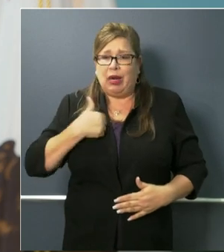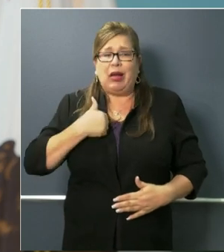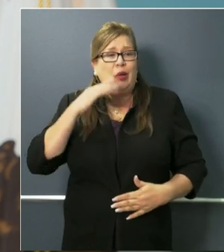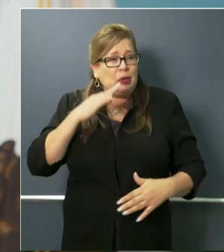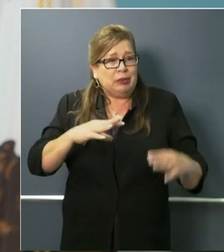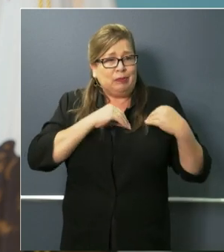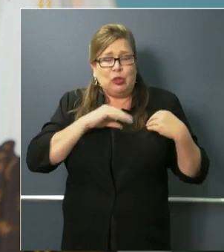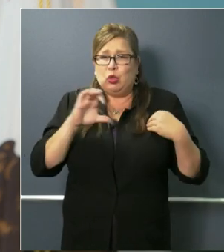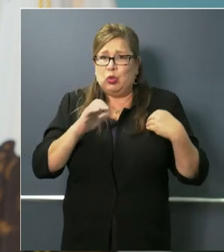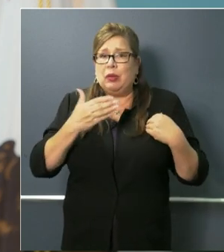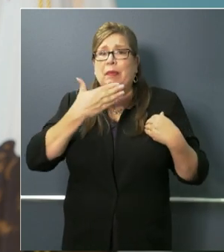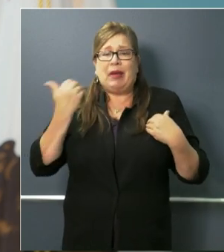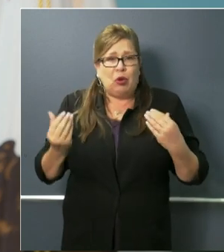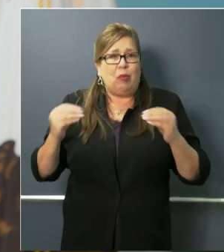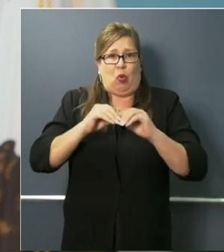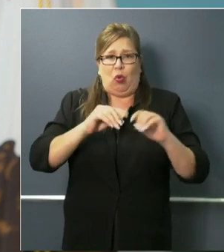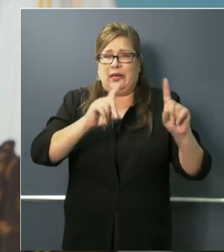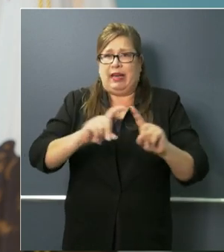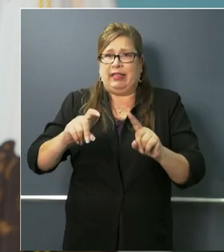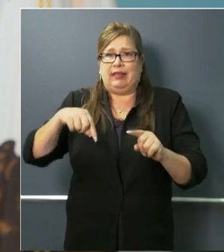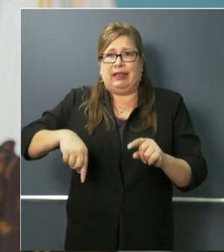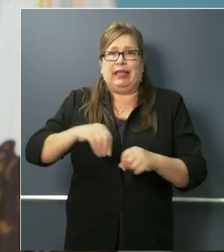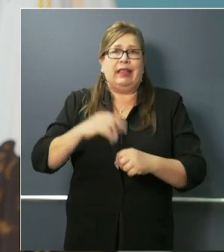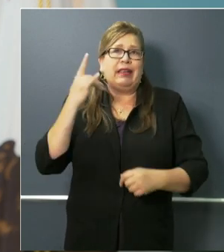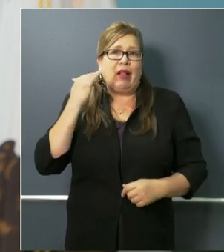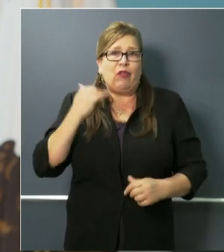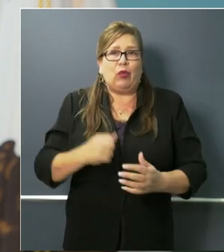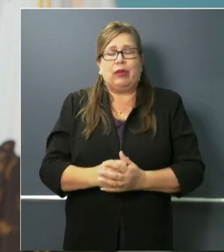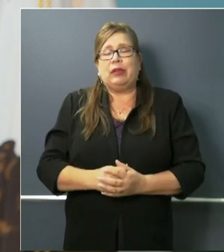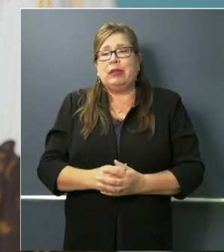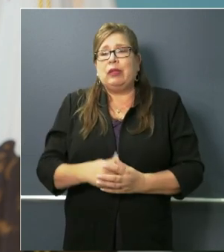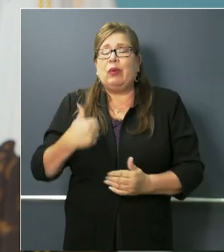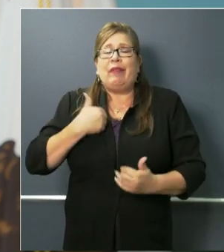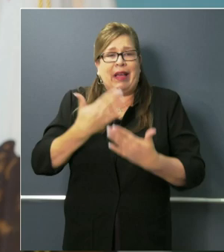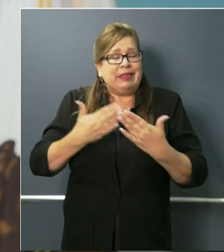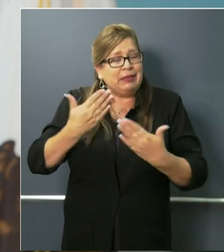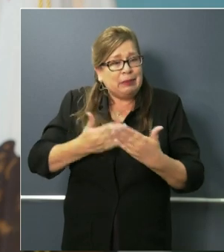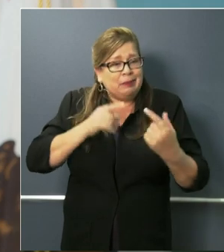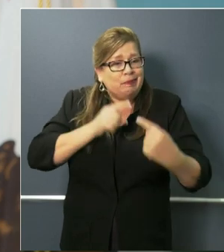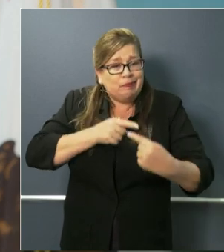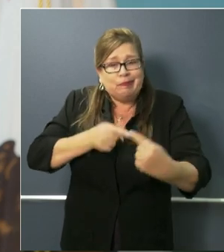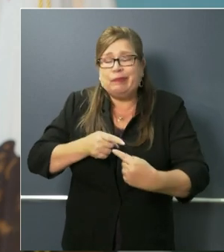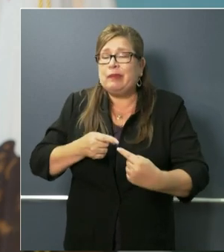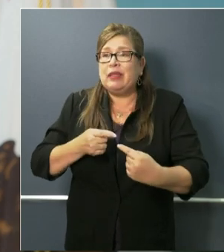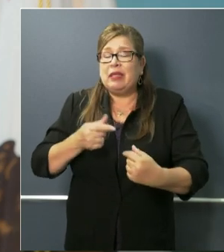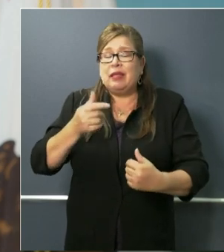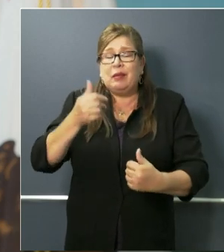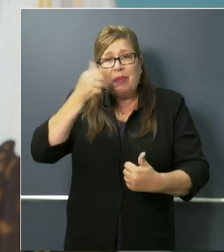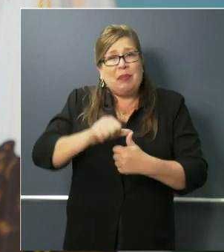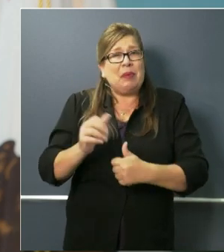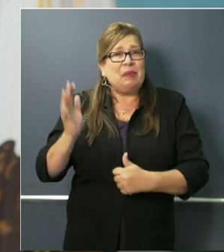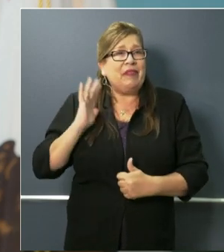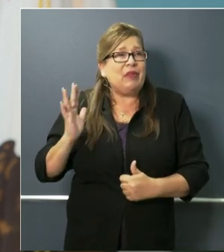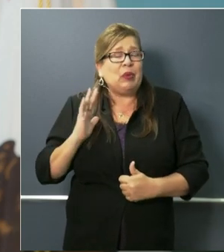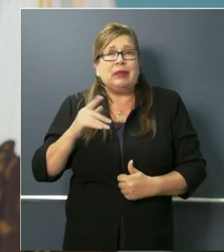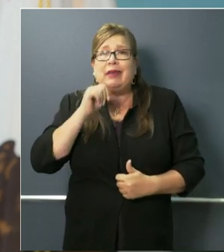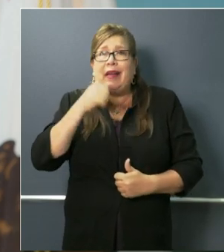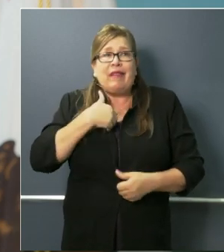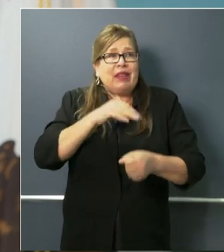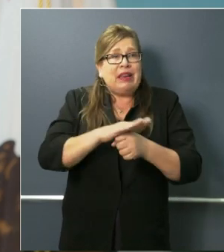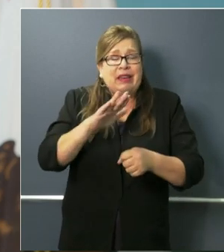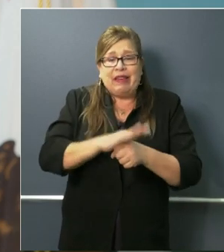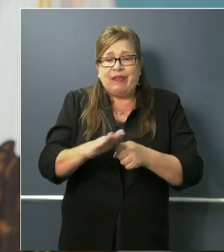to do more testing in the state of California. We've had fits and starts. You've heard me in the past talk about the need to get more RNA